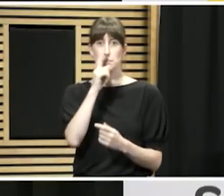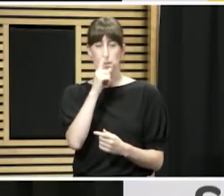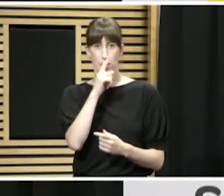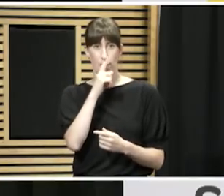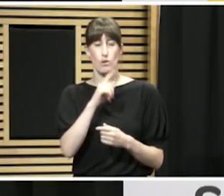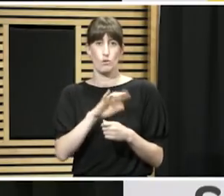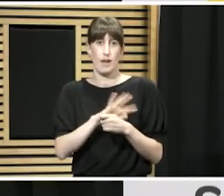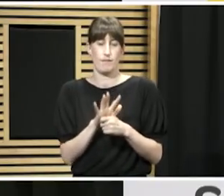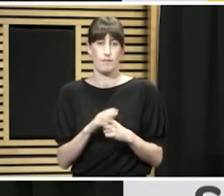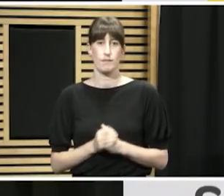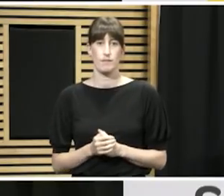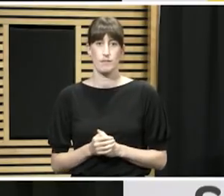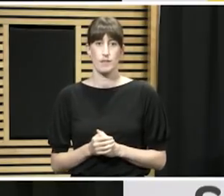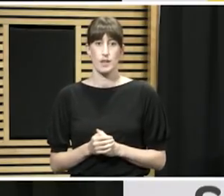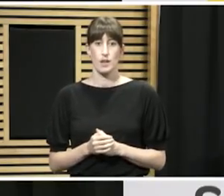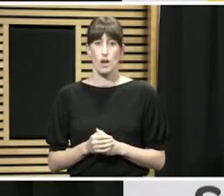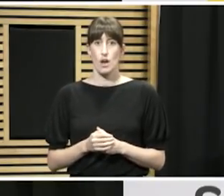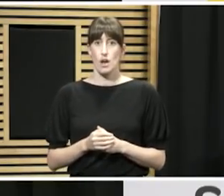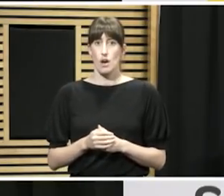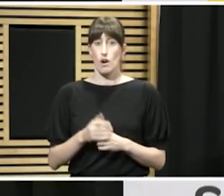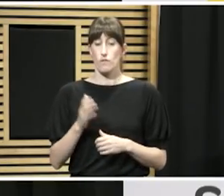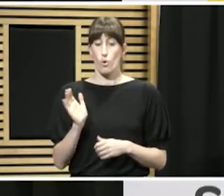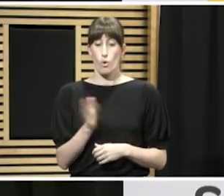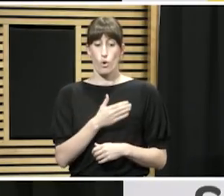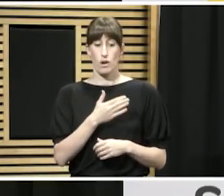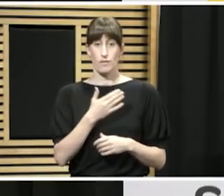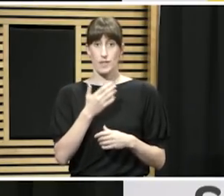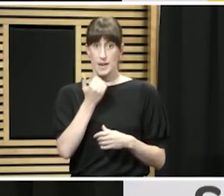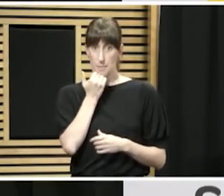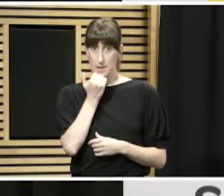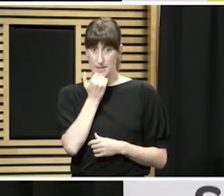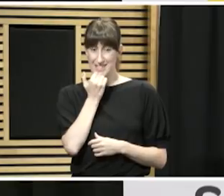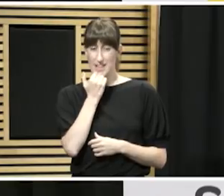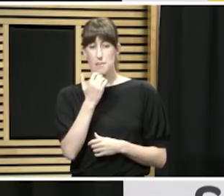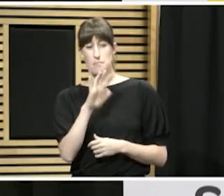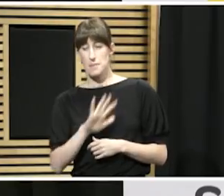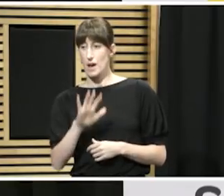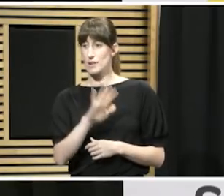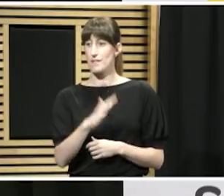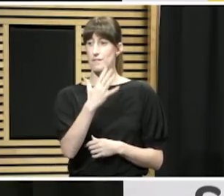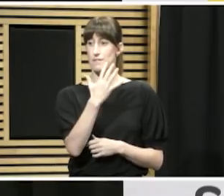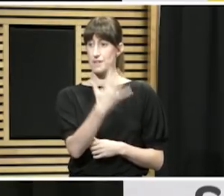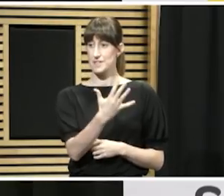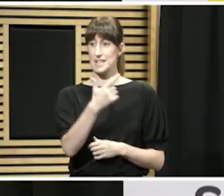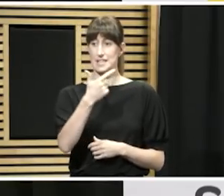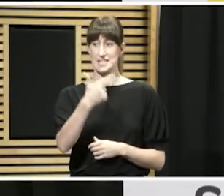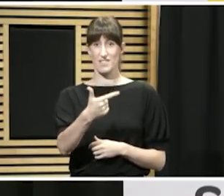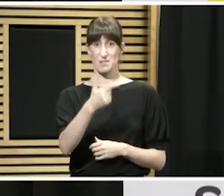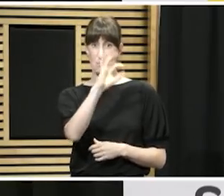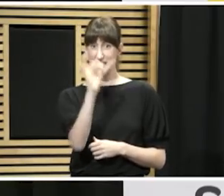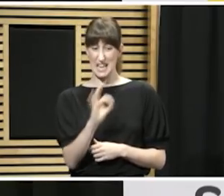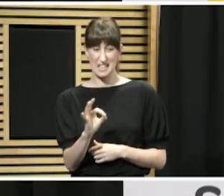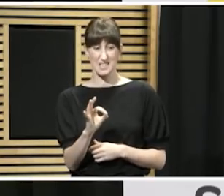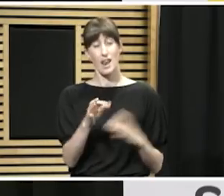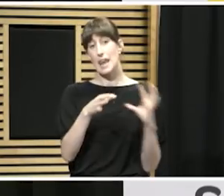where we have sufficient information presently, 57% of those have a direct link to